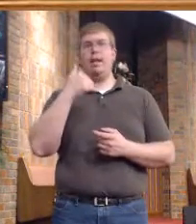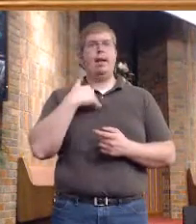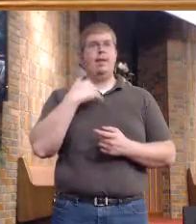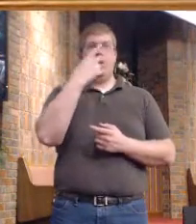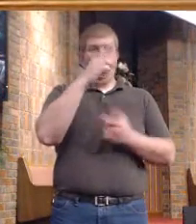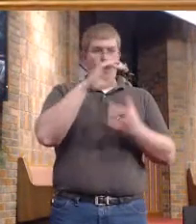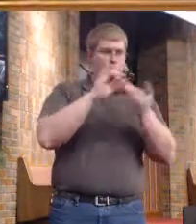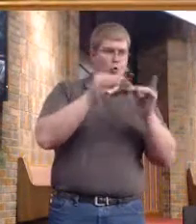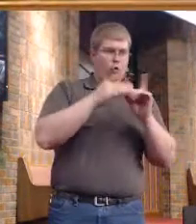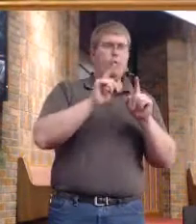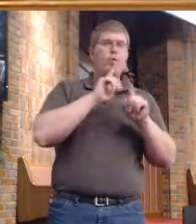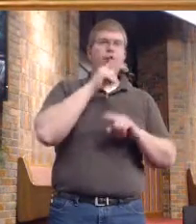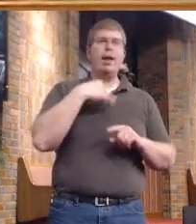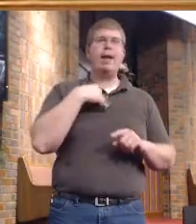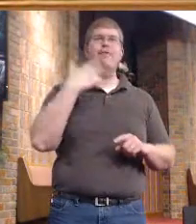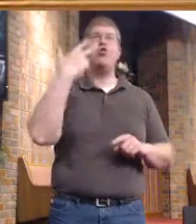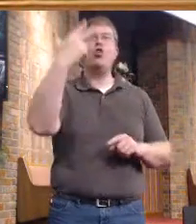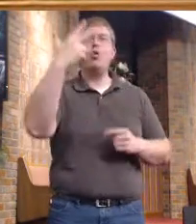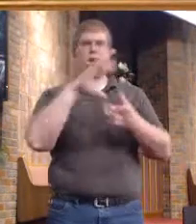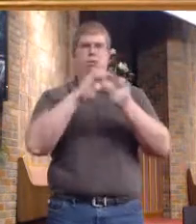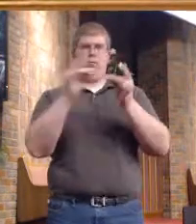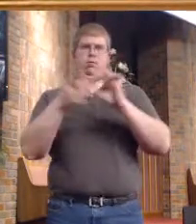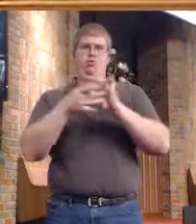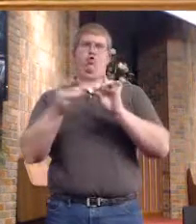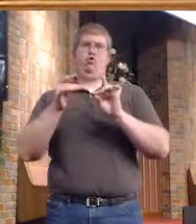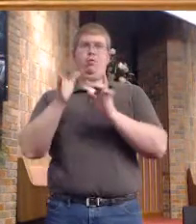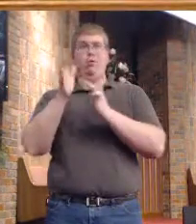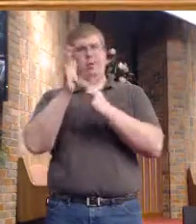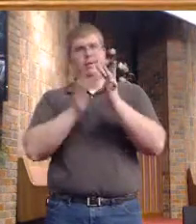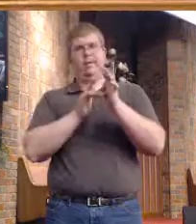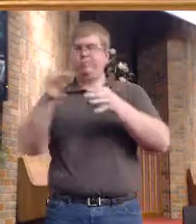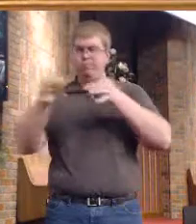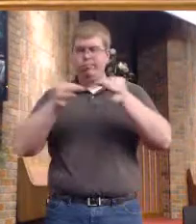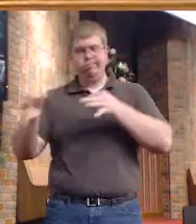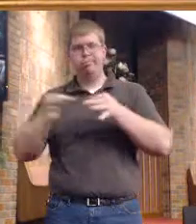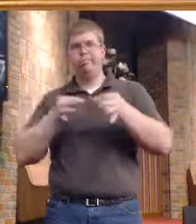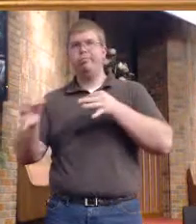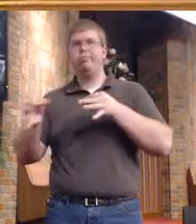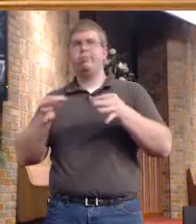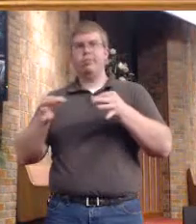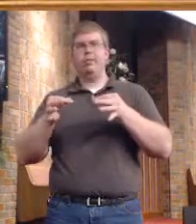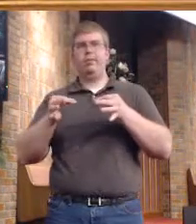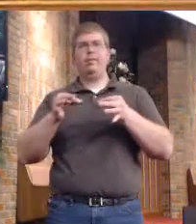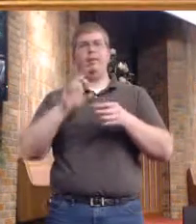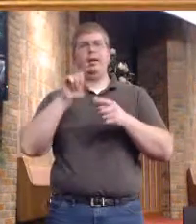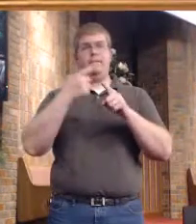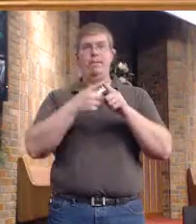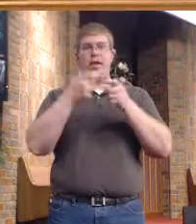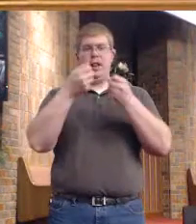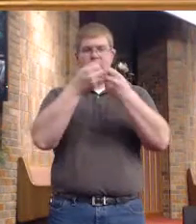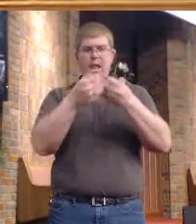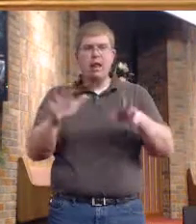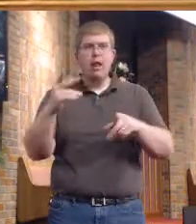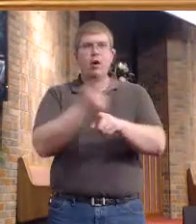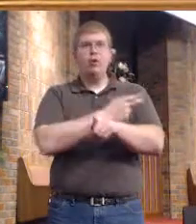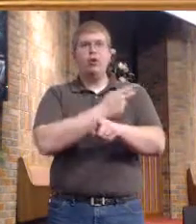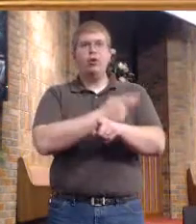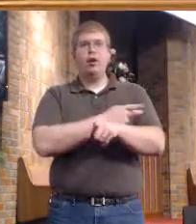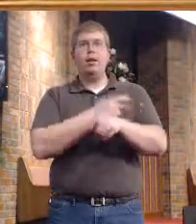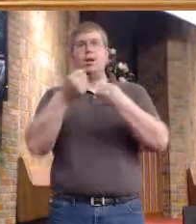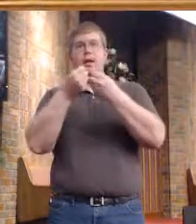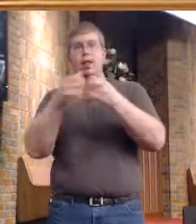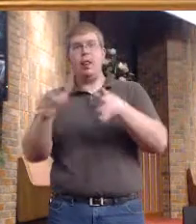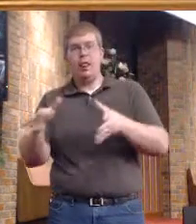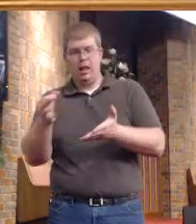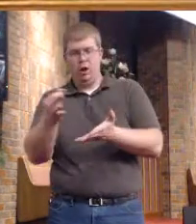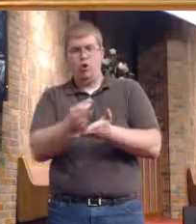different parables of Jesus here in the same chapter, of first the lost sheep, and then the lost coin, and then